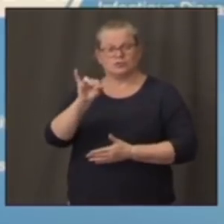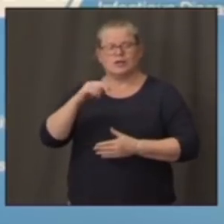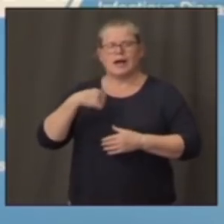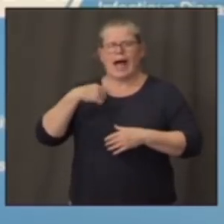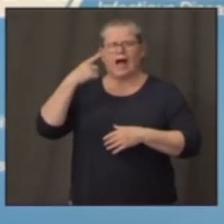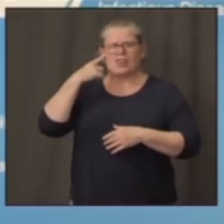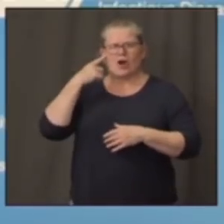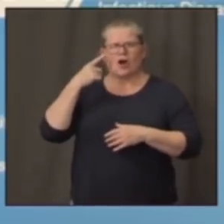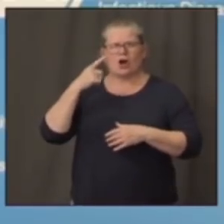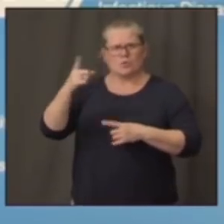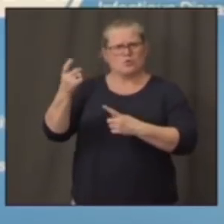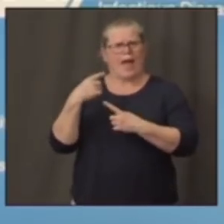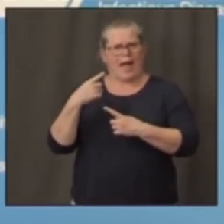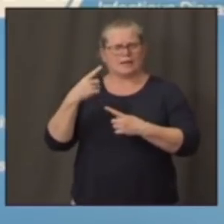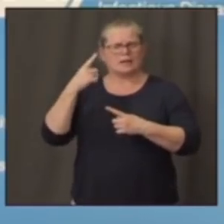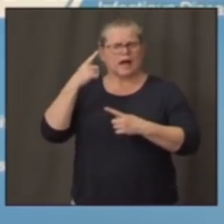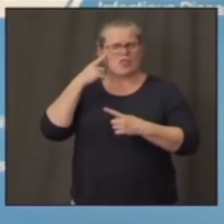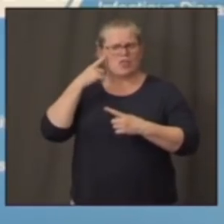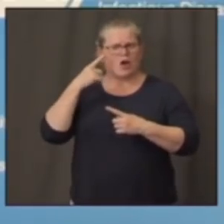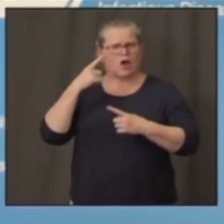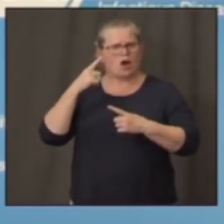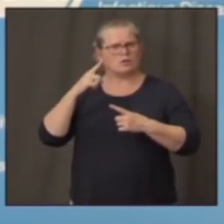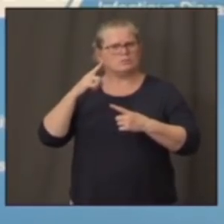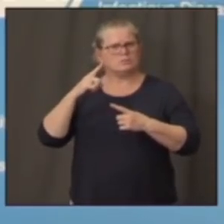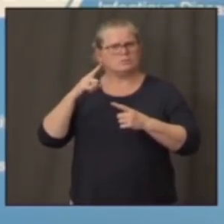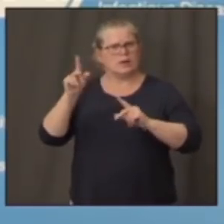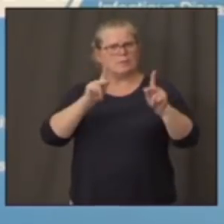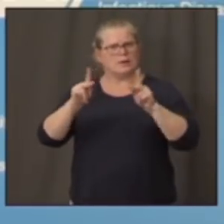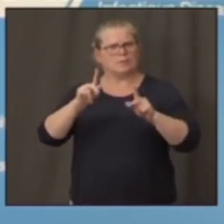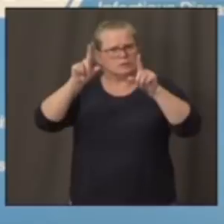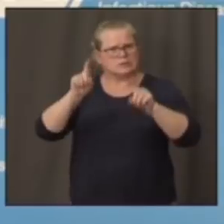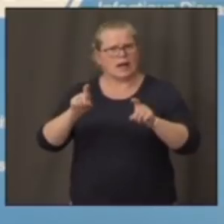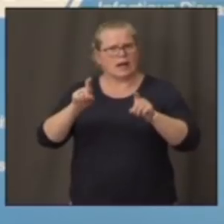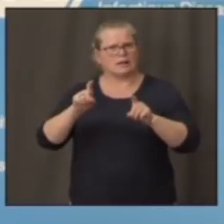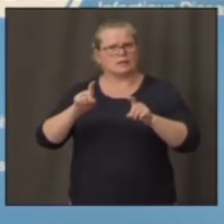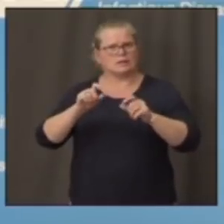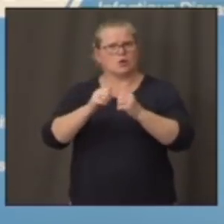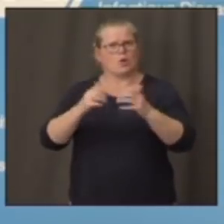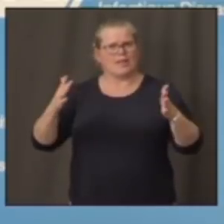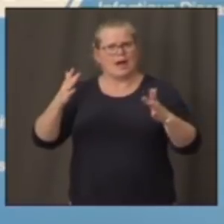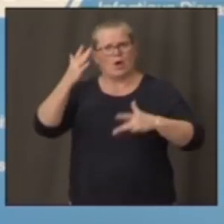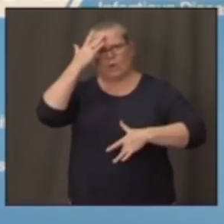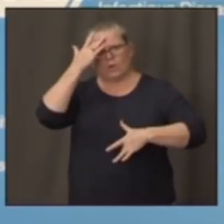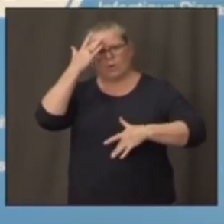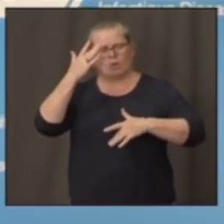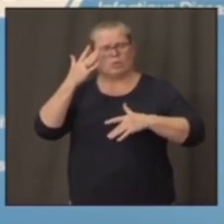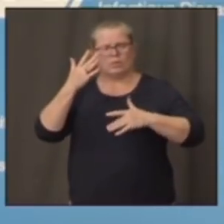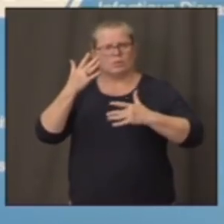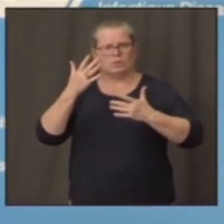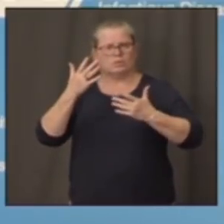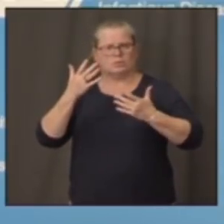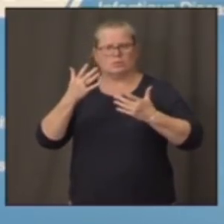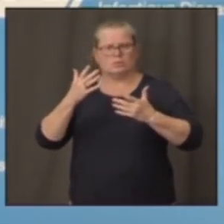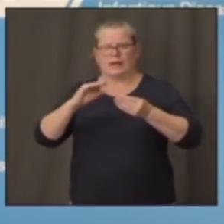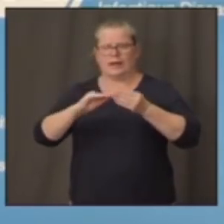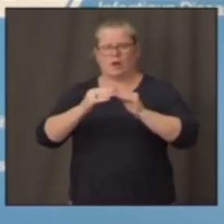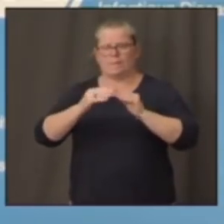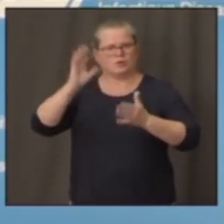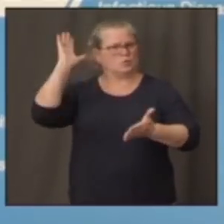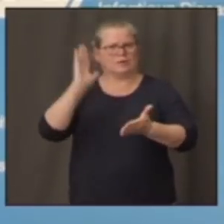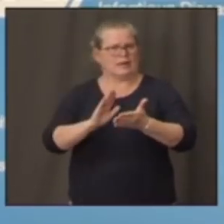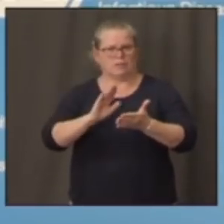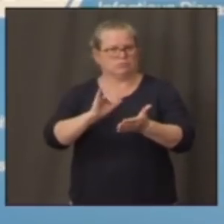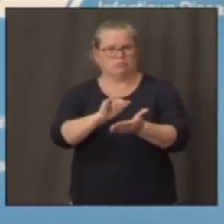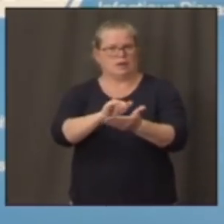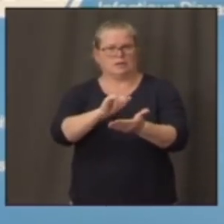asymptomatic. I doubt if you get numbers down so long, if only testing.